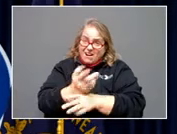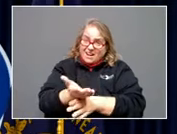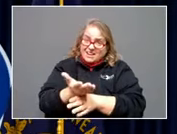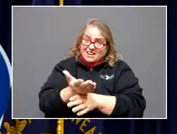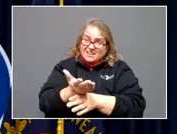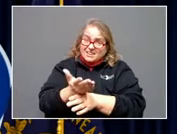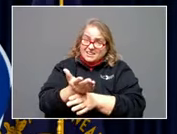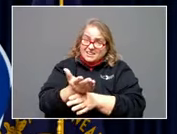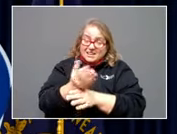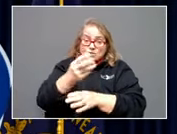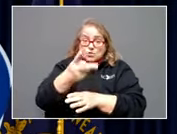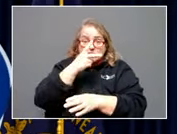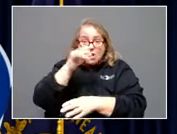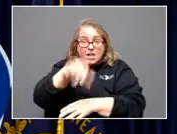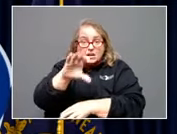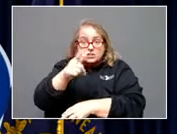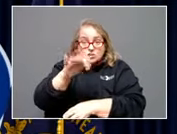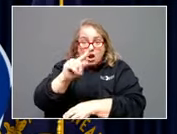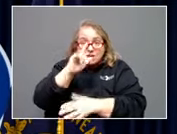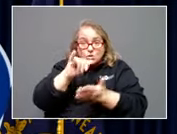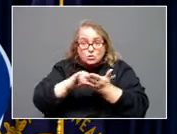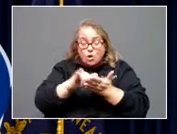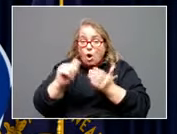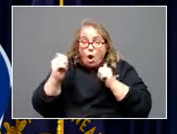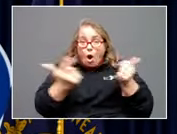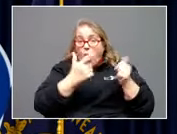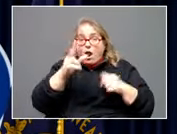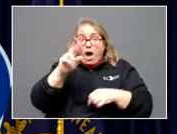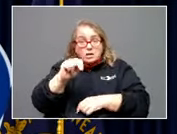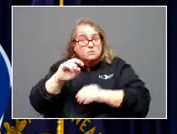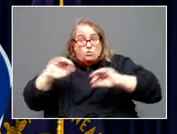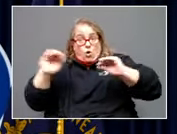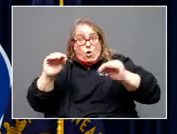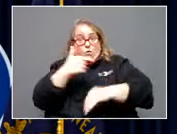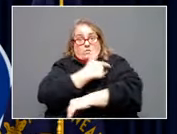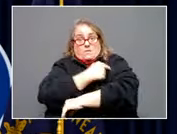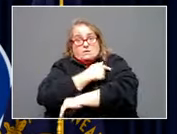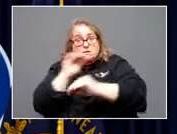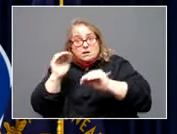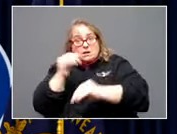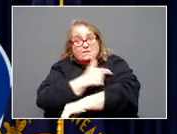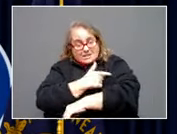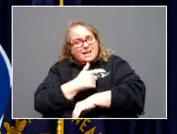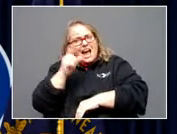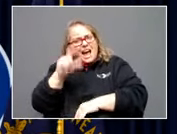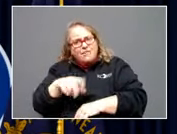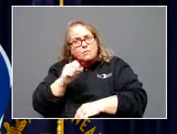New York, every unvaccinated individual that has to be hospitalized looks like wouldn't have been